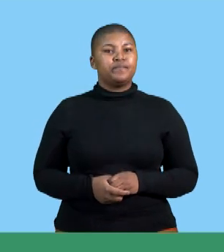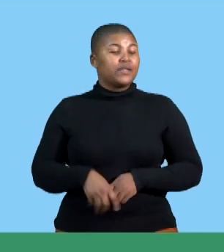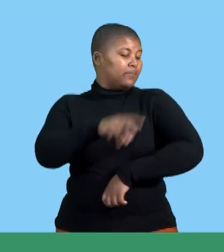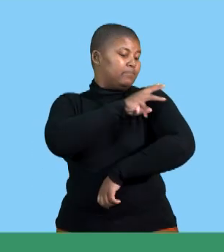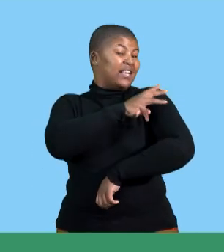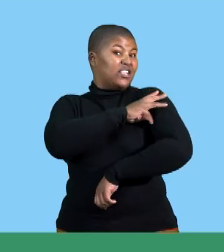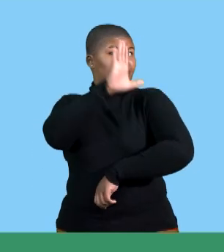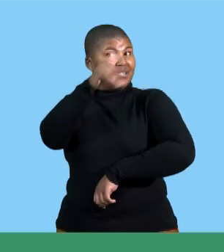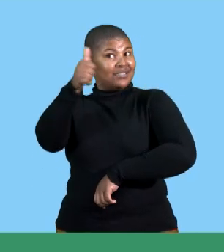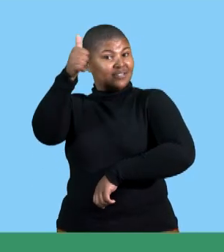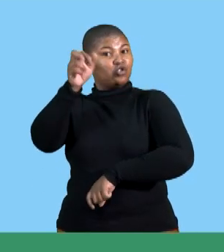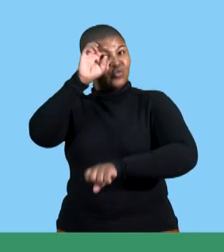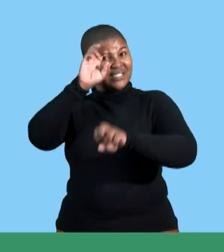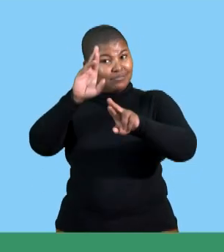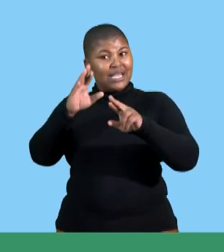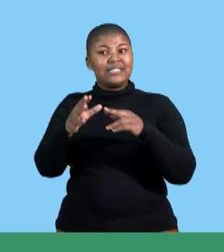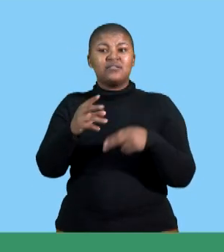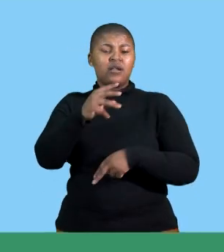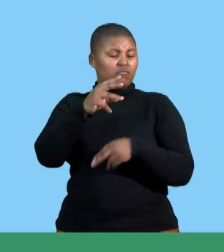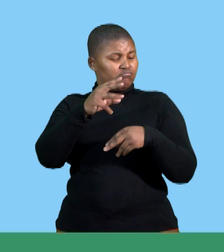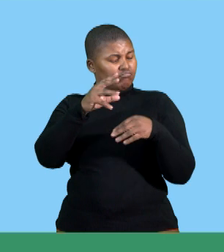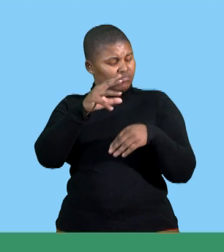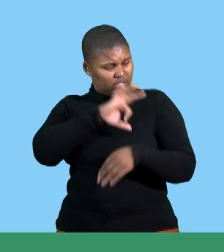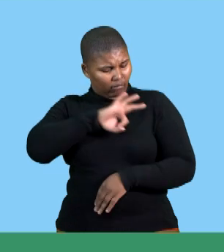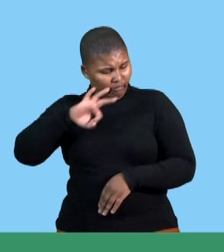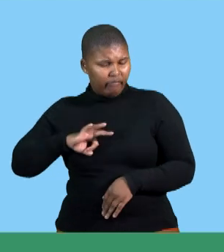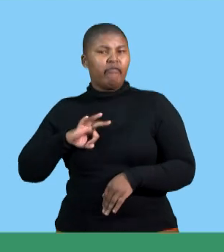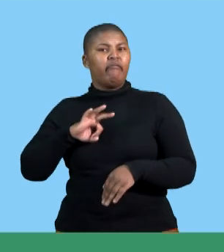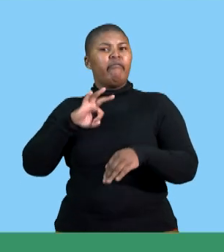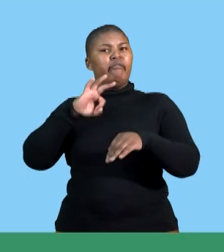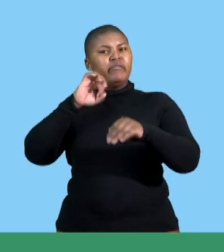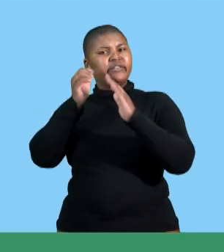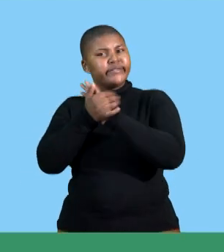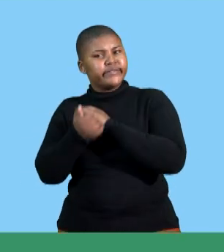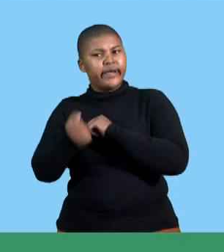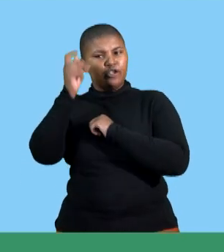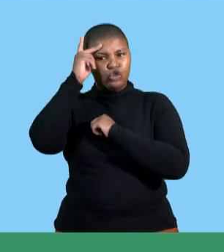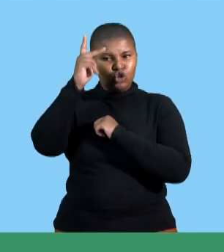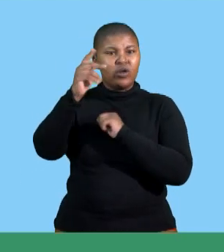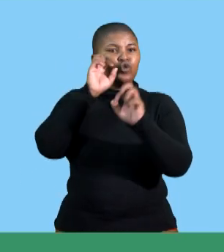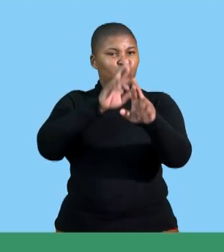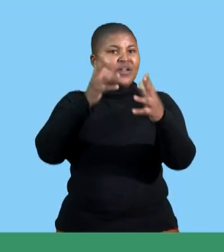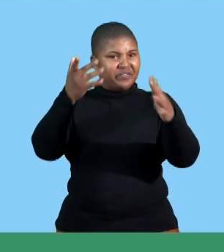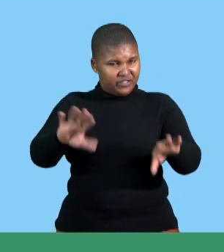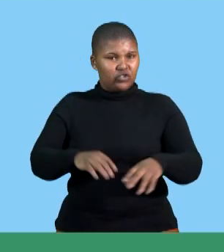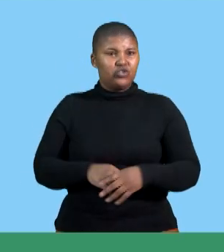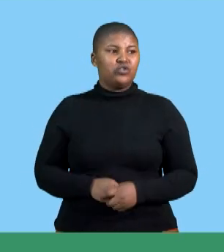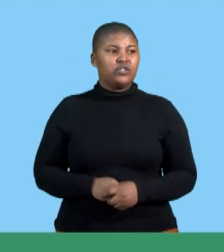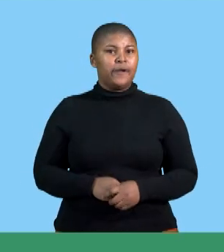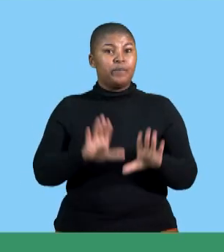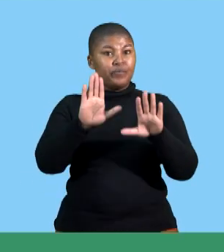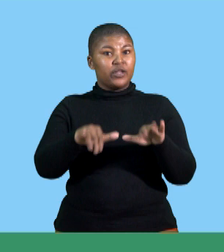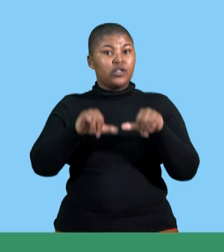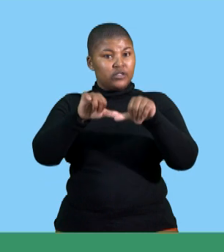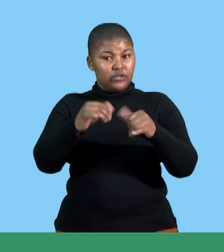knowledge and skills let us continue we are going to come back to this one charlie one of